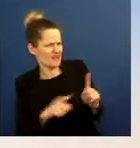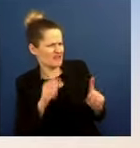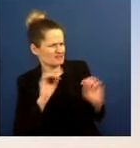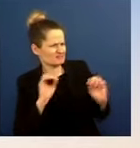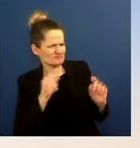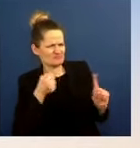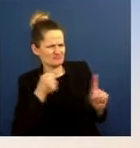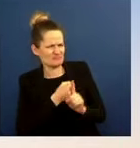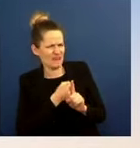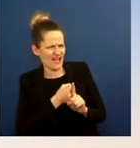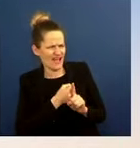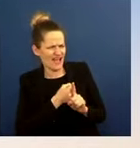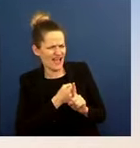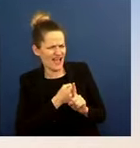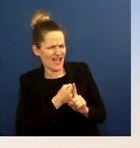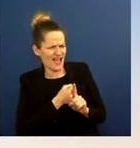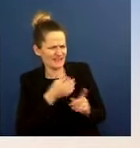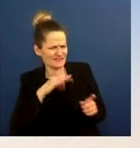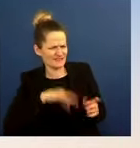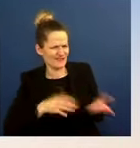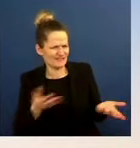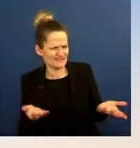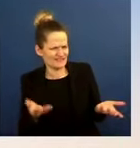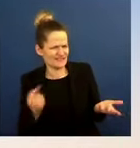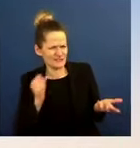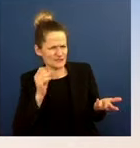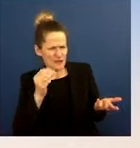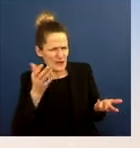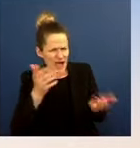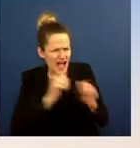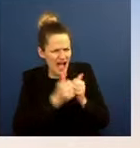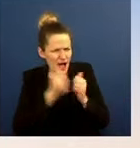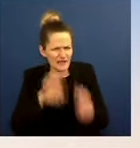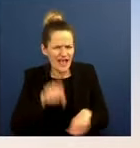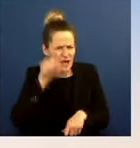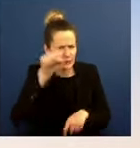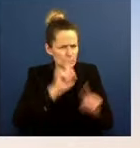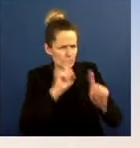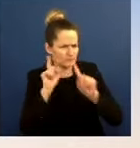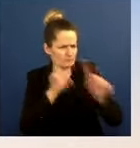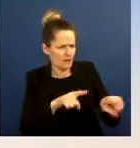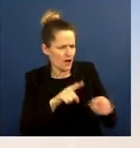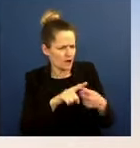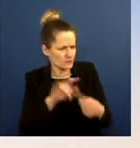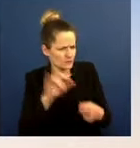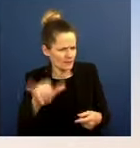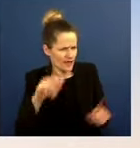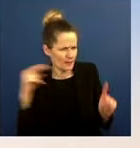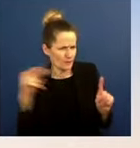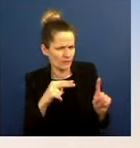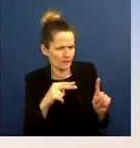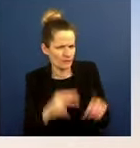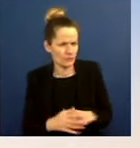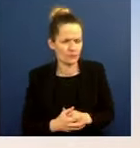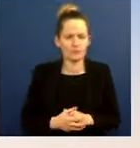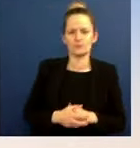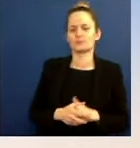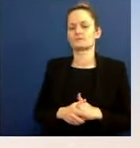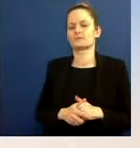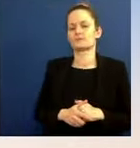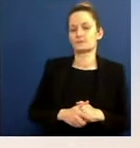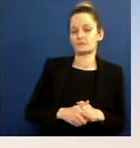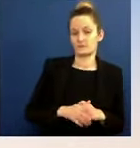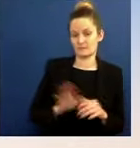that kind of viewpoint? Ms. Well, I think it's hard for them to make the argument. It's anything other than business decisions on their